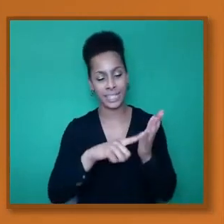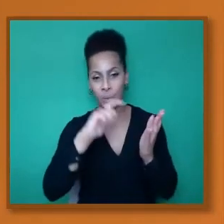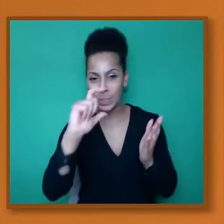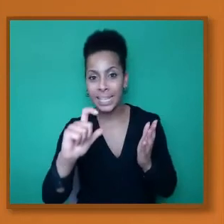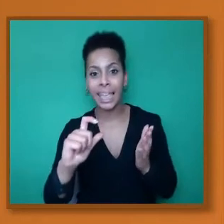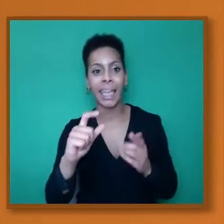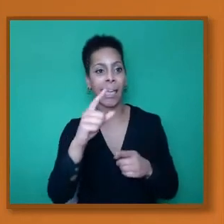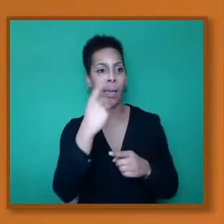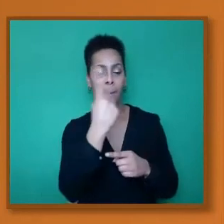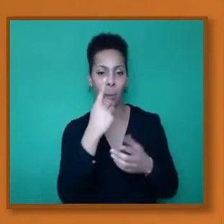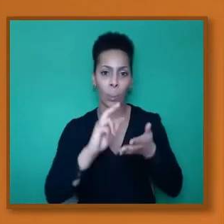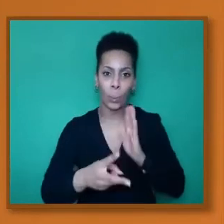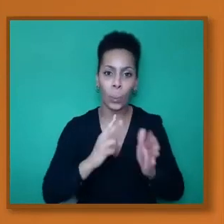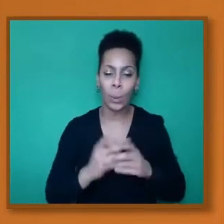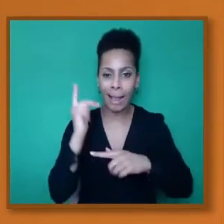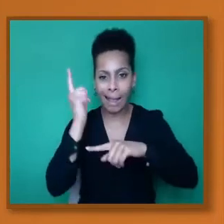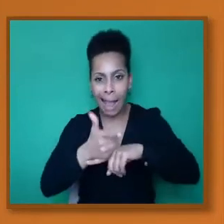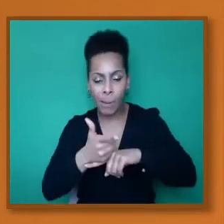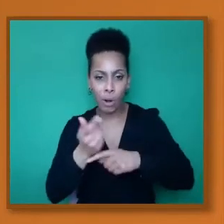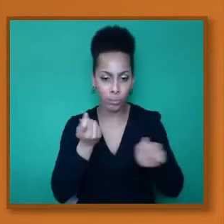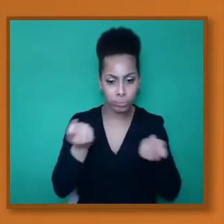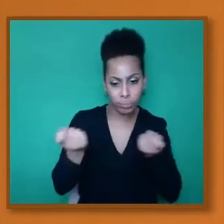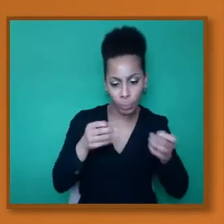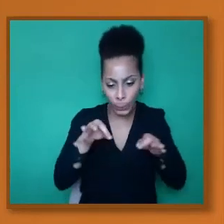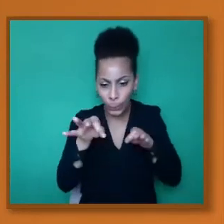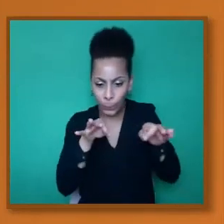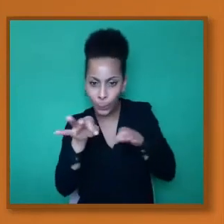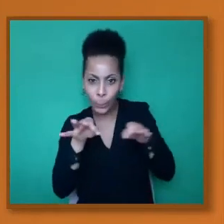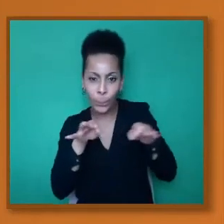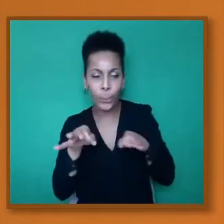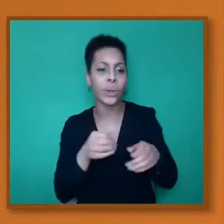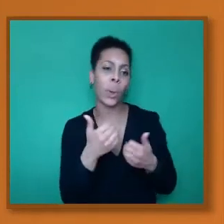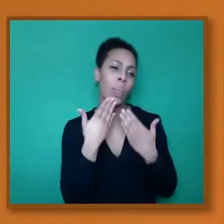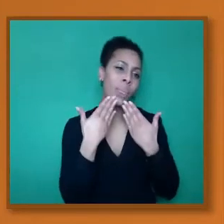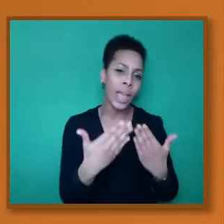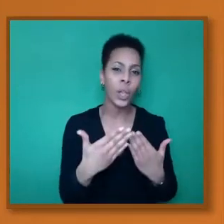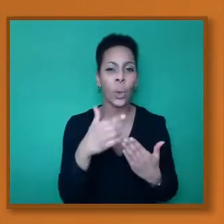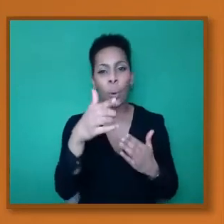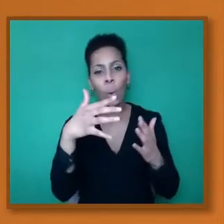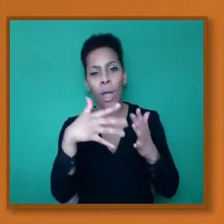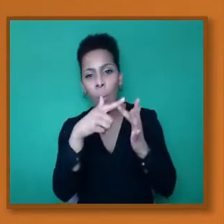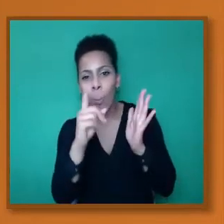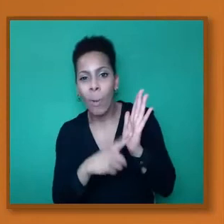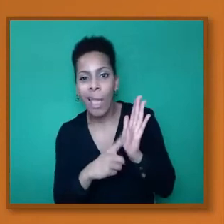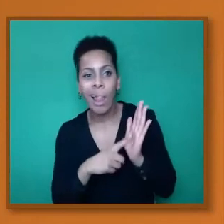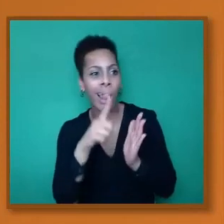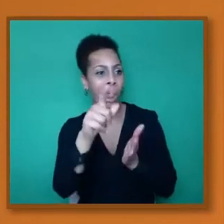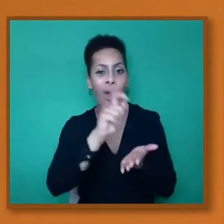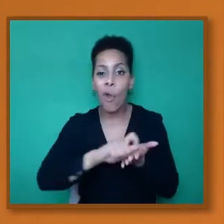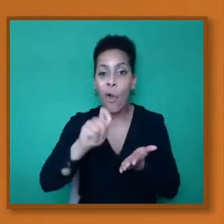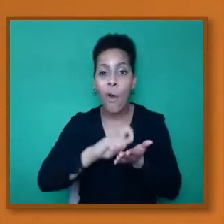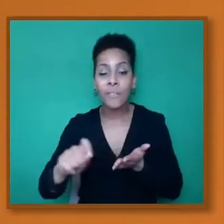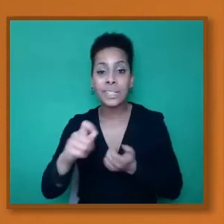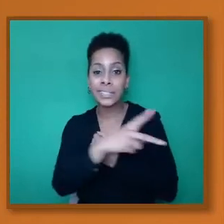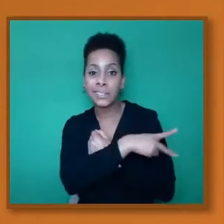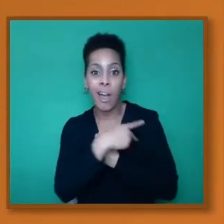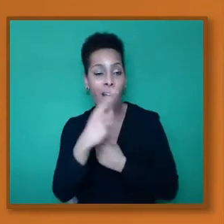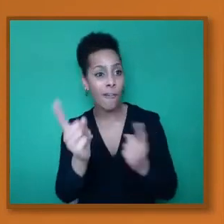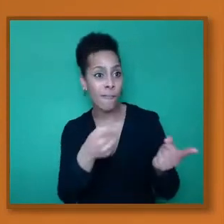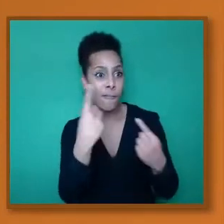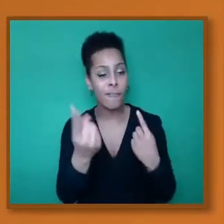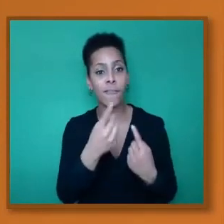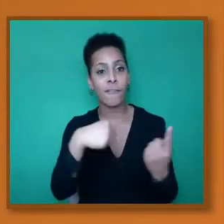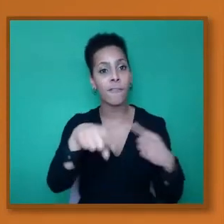and also to wealth and the office staff who have made this conference a